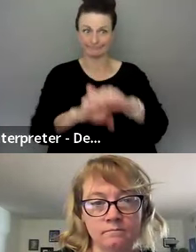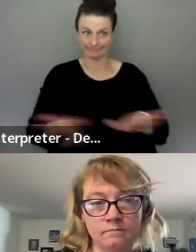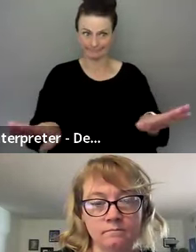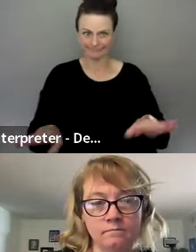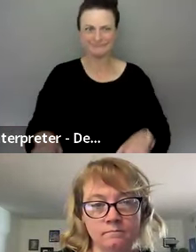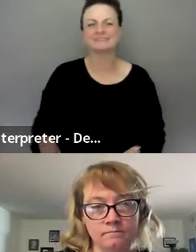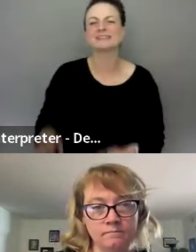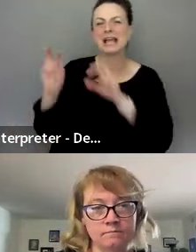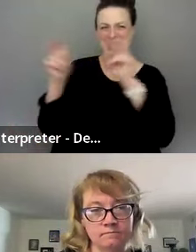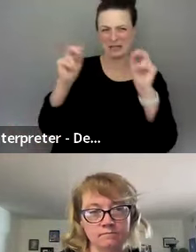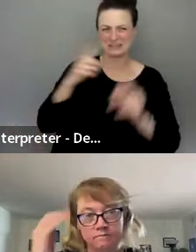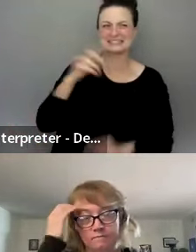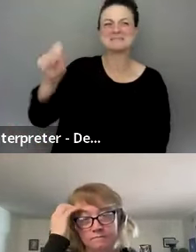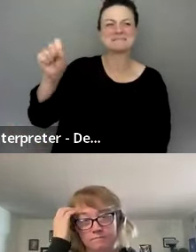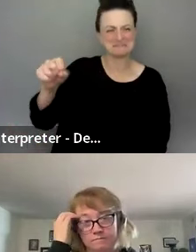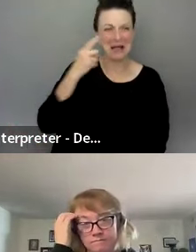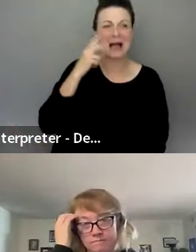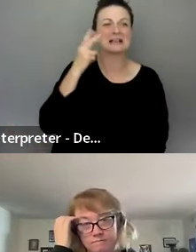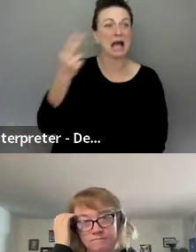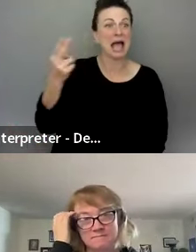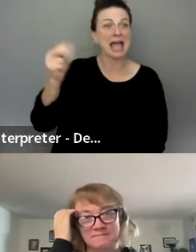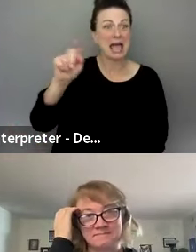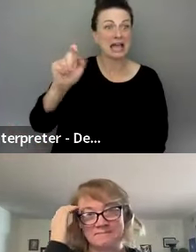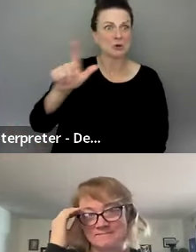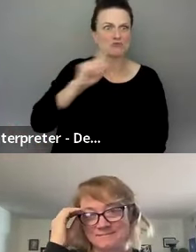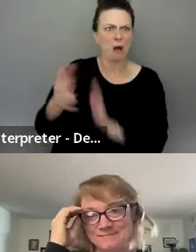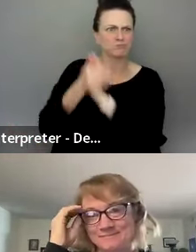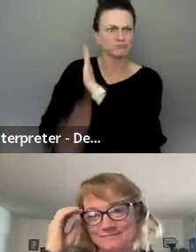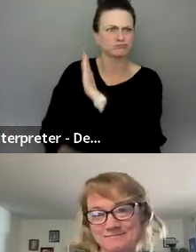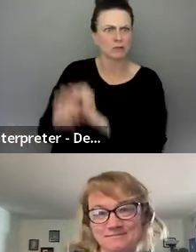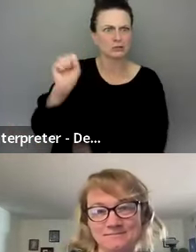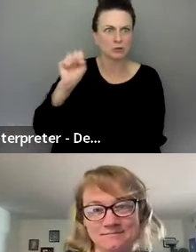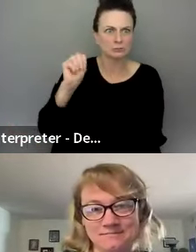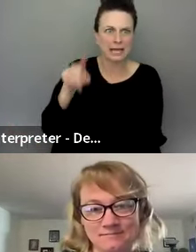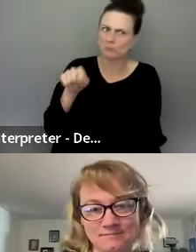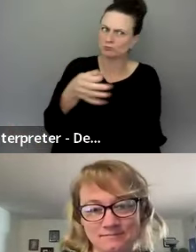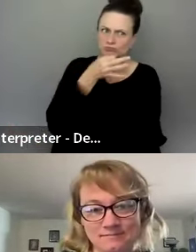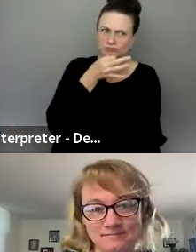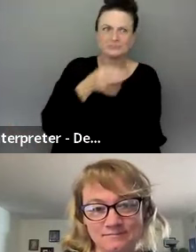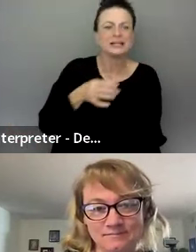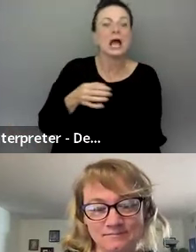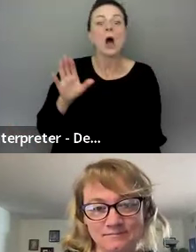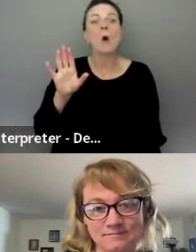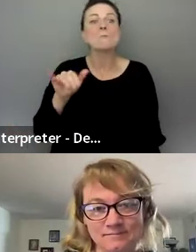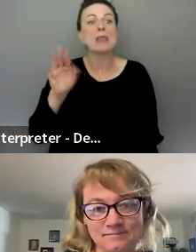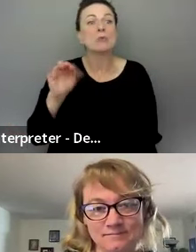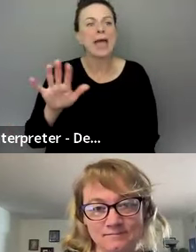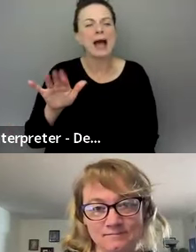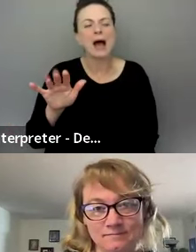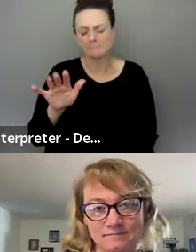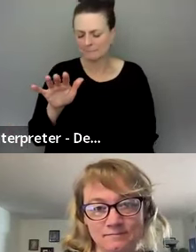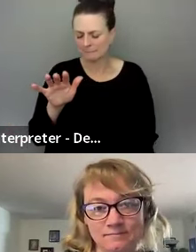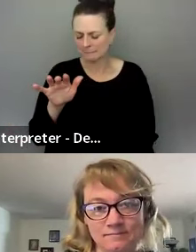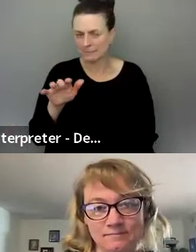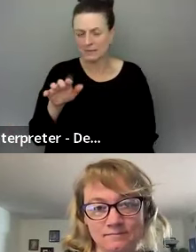Yeah, I've seen that Hazel is really good at social media. Well, oh, by the way, so I have to